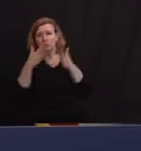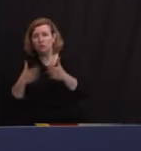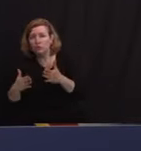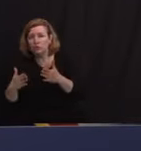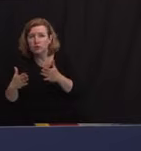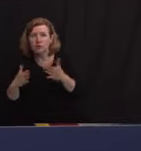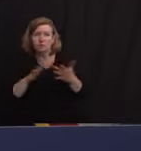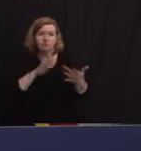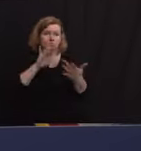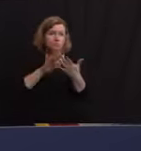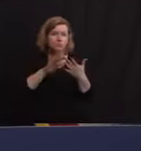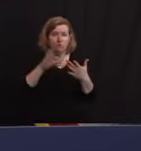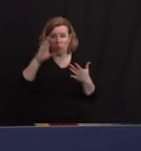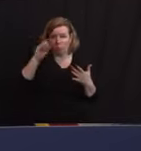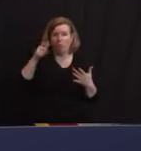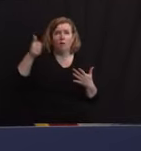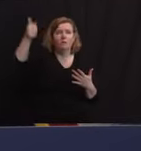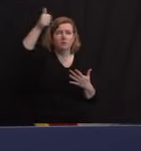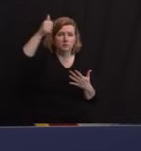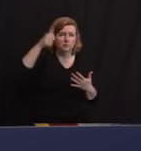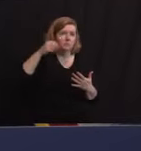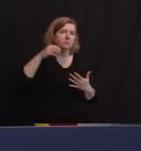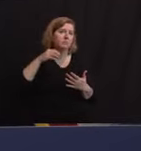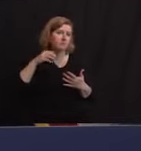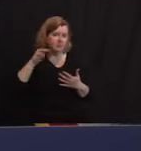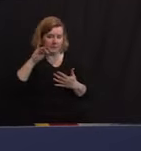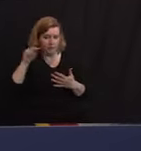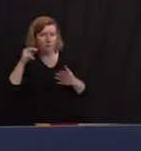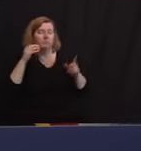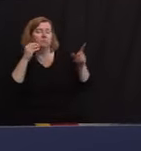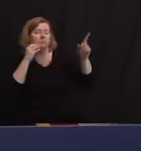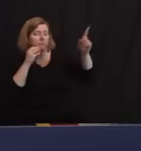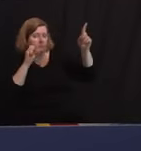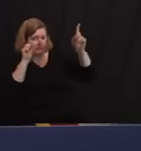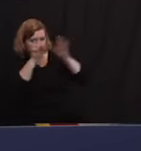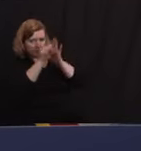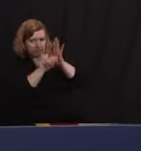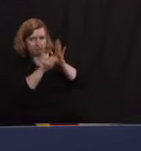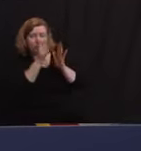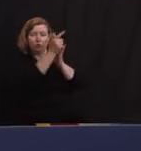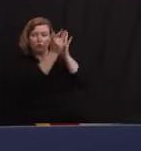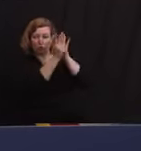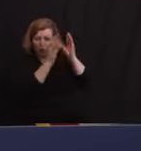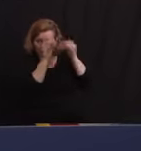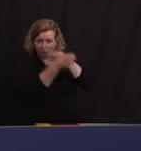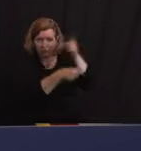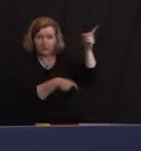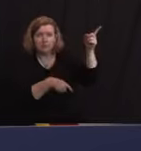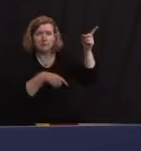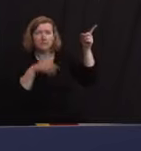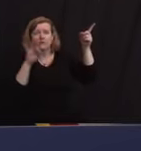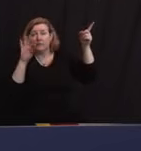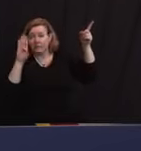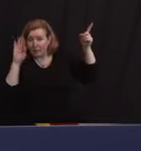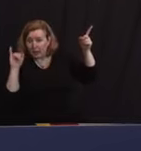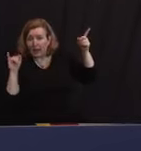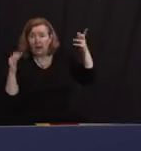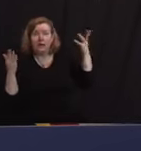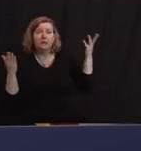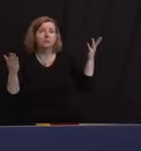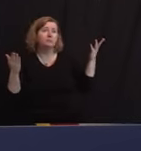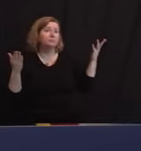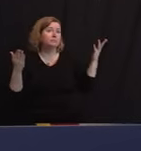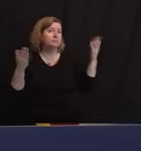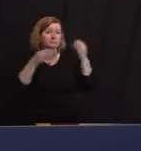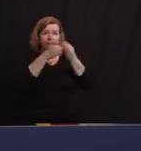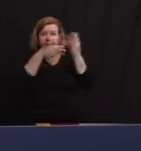Police, U.S. Attorney's Office, FBI, all of our national intelligence partners, certainly Director Maple's